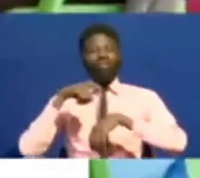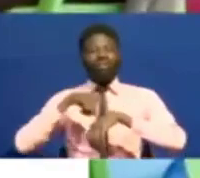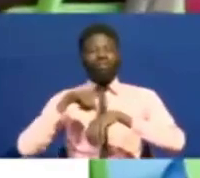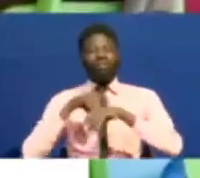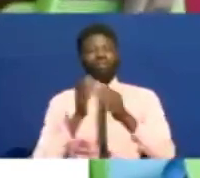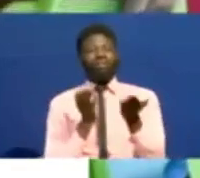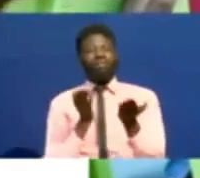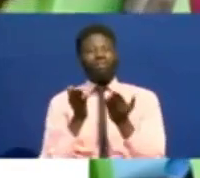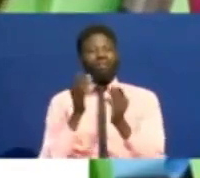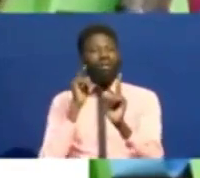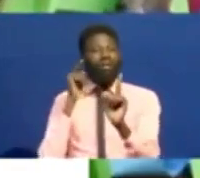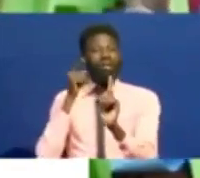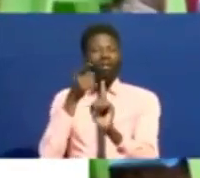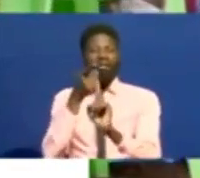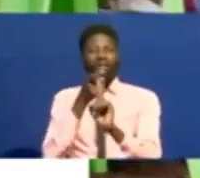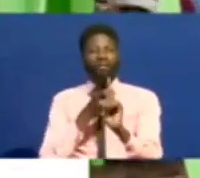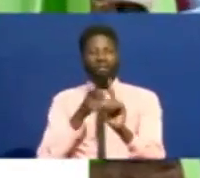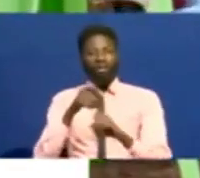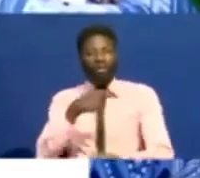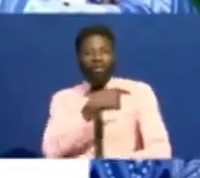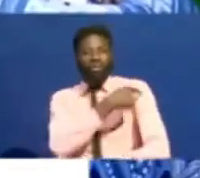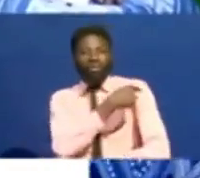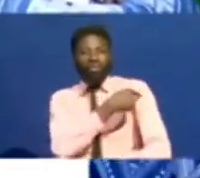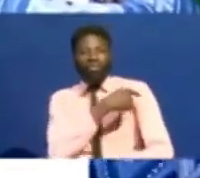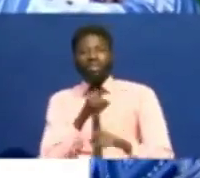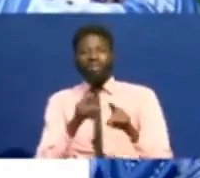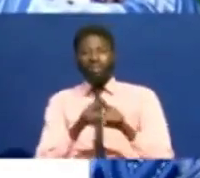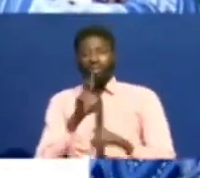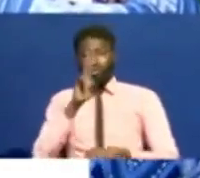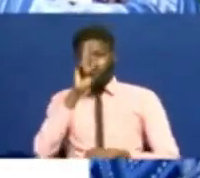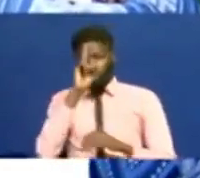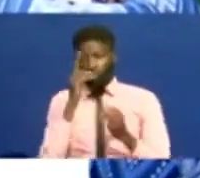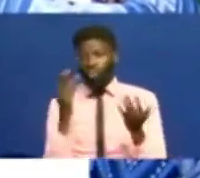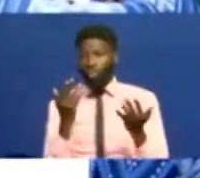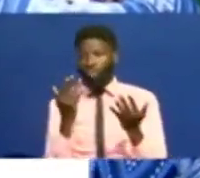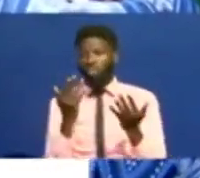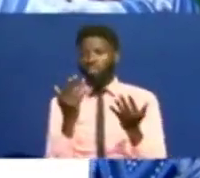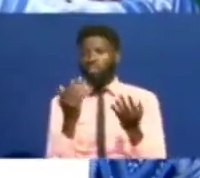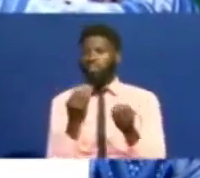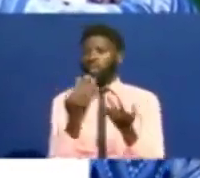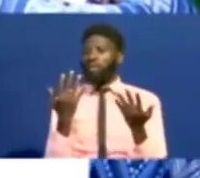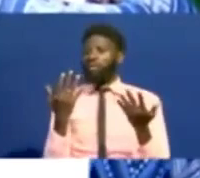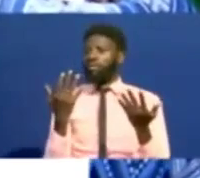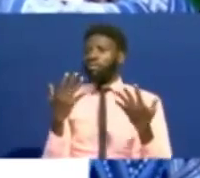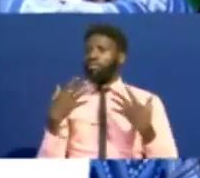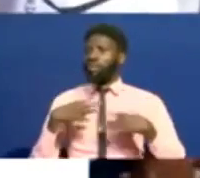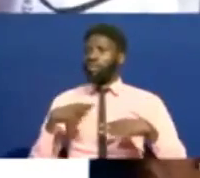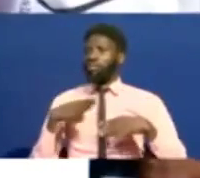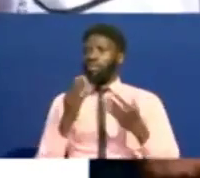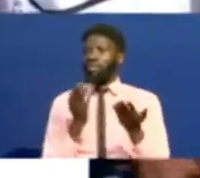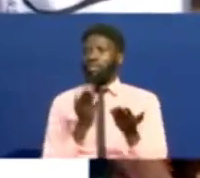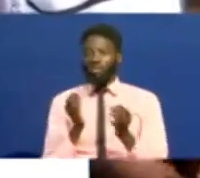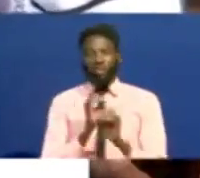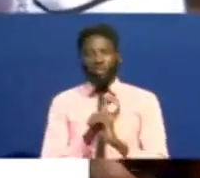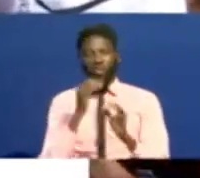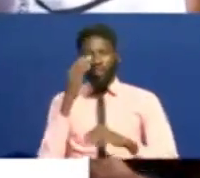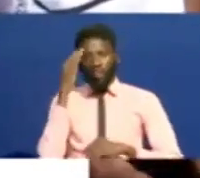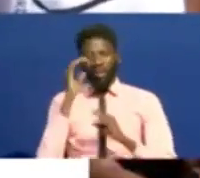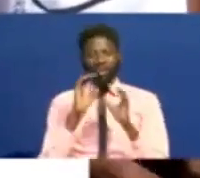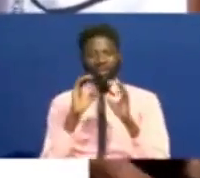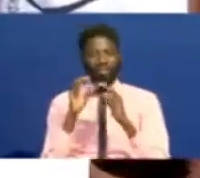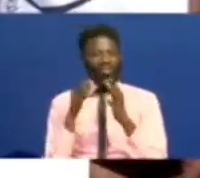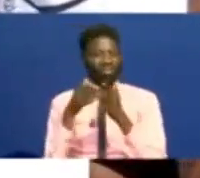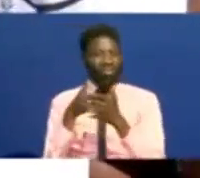from facilities like hospitals and police stations where most of them end up not being served due to communication barriers.